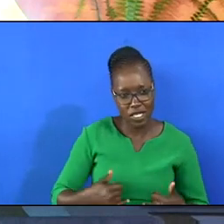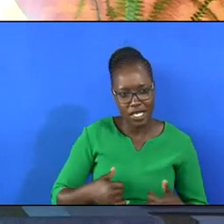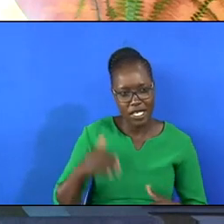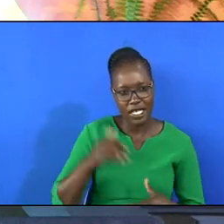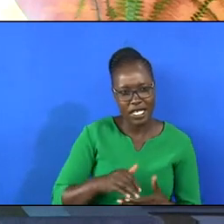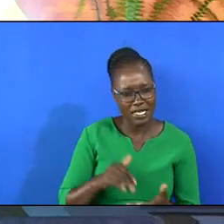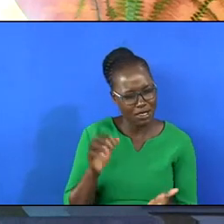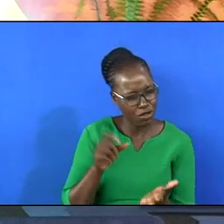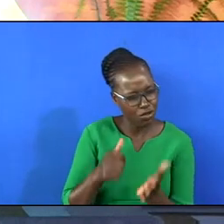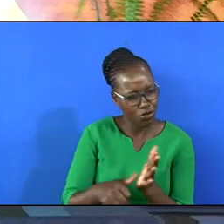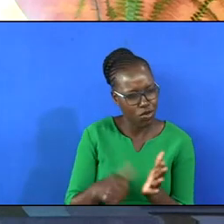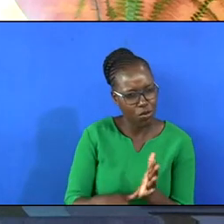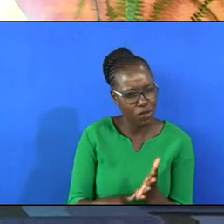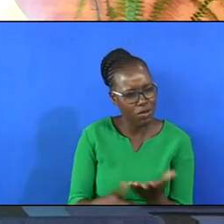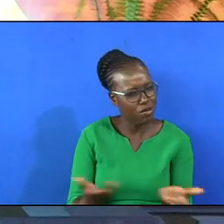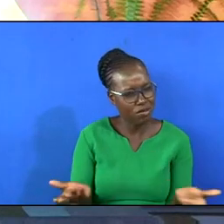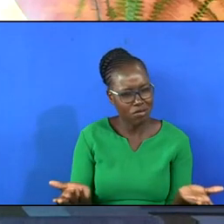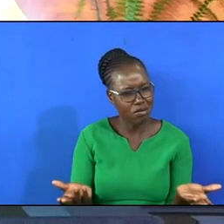tribulation.